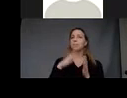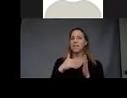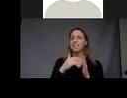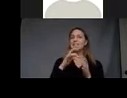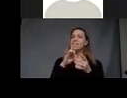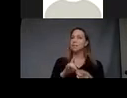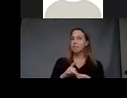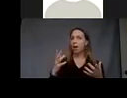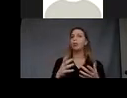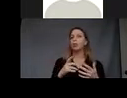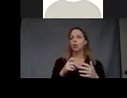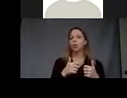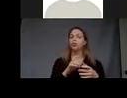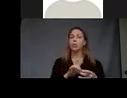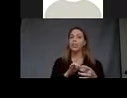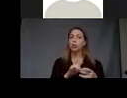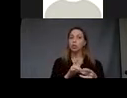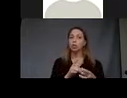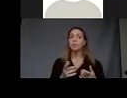intimate relationships. They're naked.